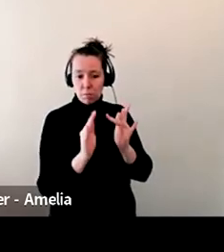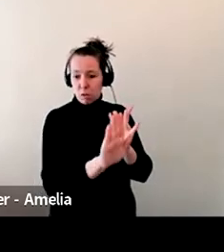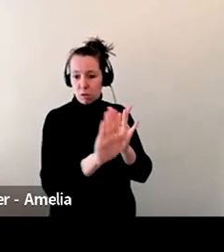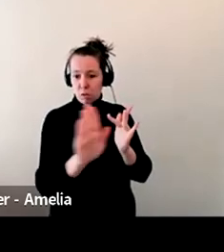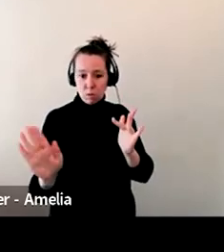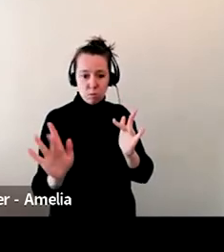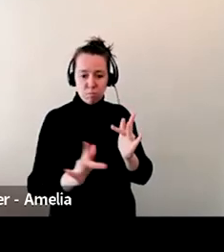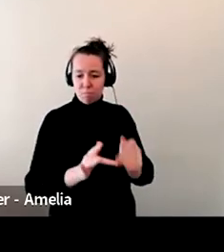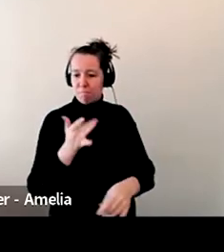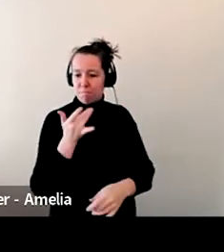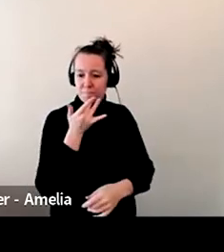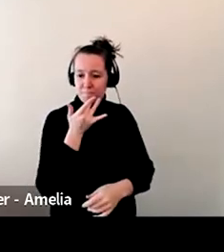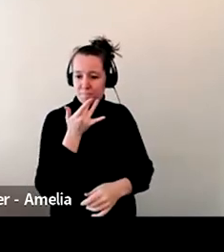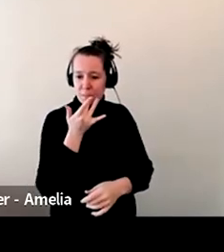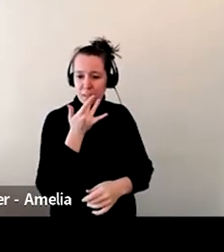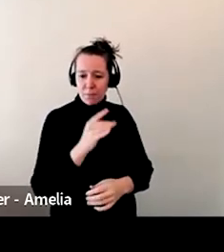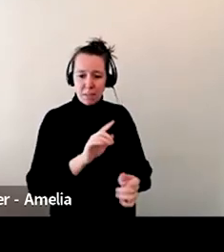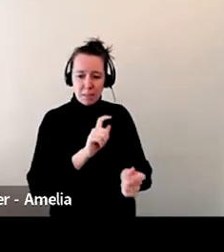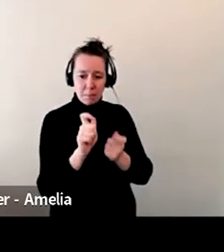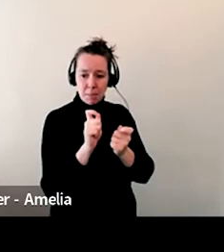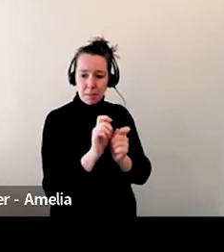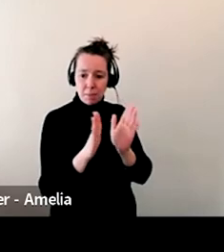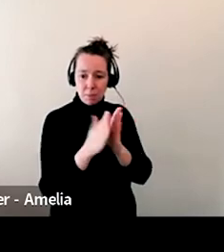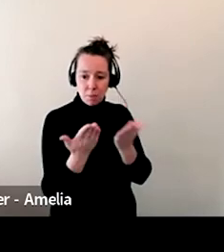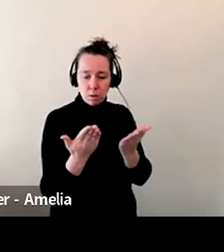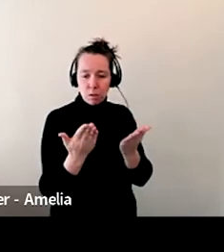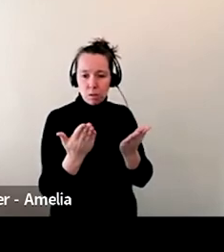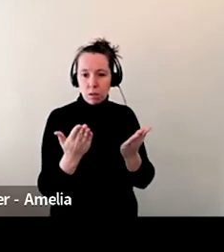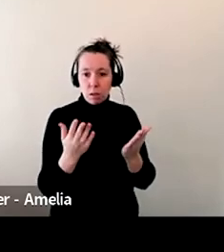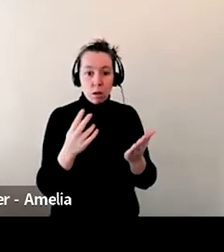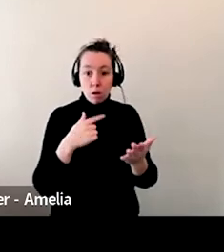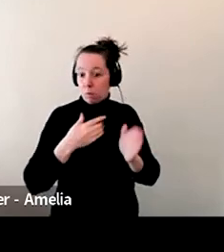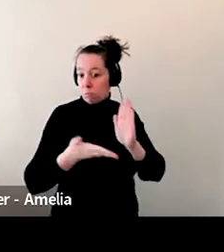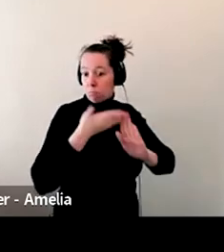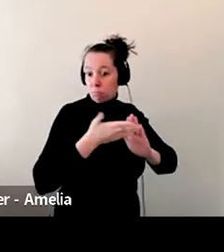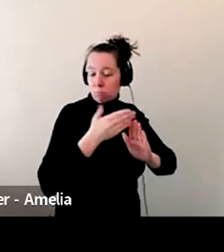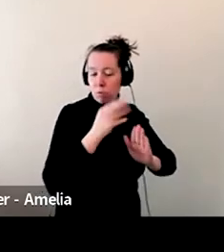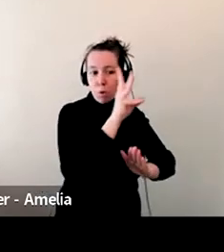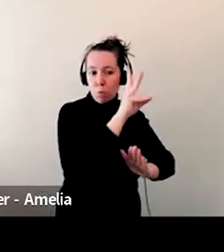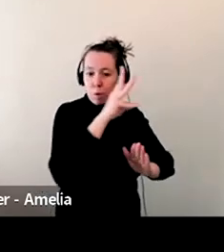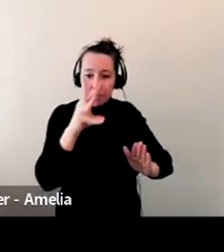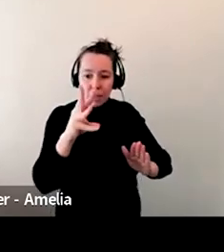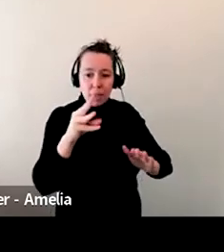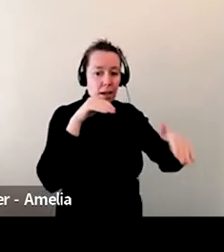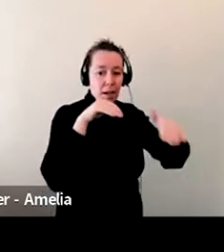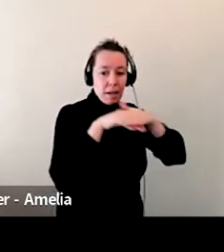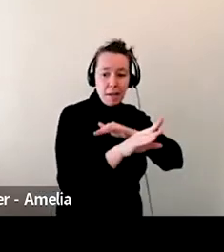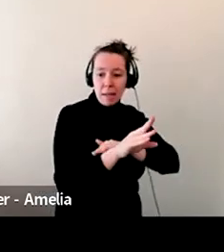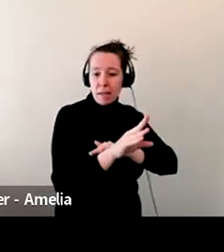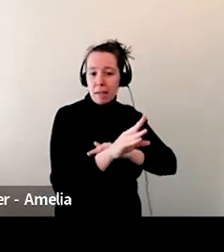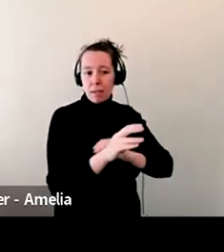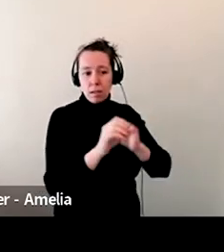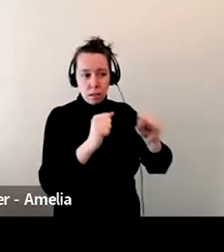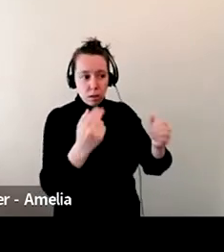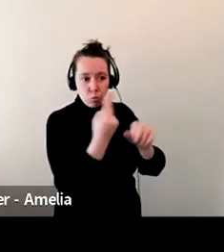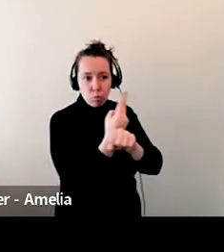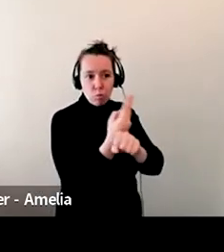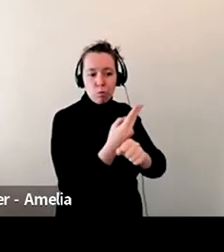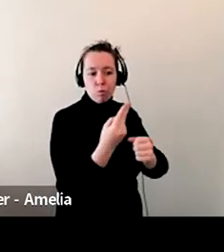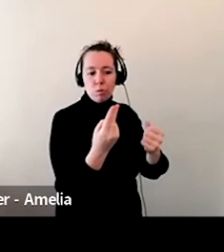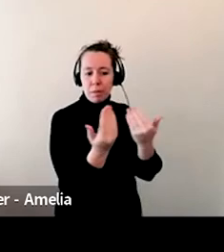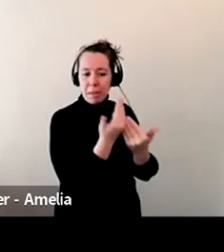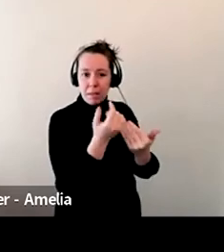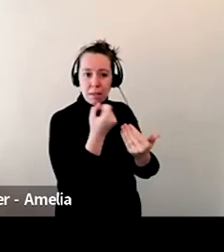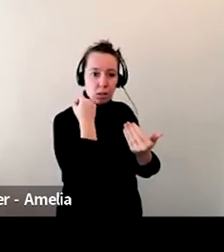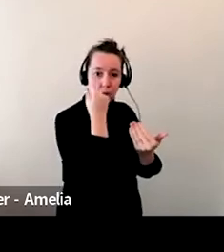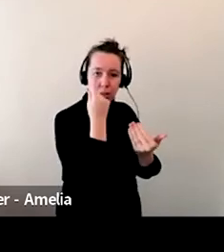and I mean, it's, we worked really hard on creating a website that felt user-friendly and we've done a lot to promote it, but you know, we probably get a